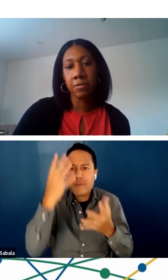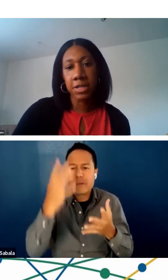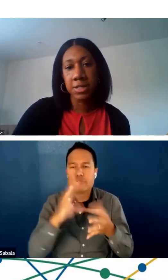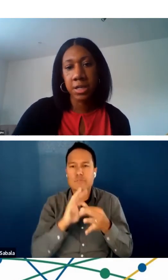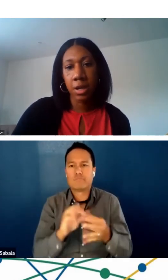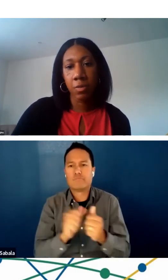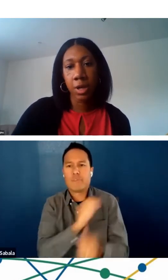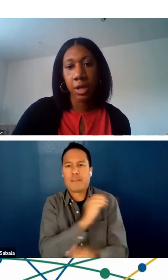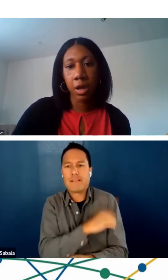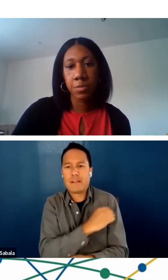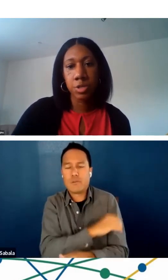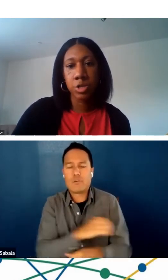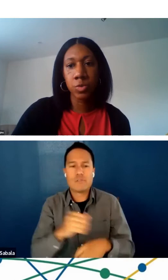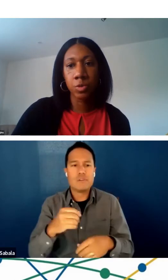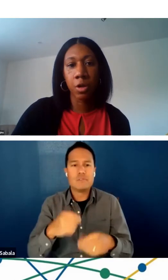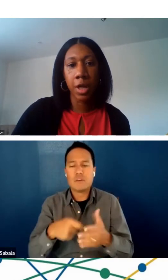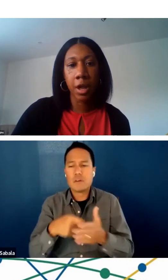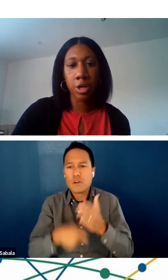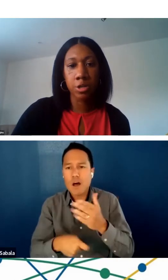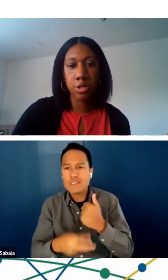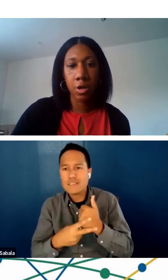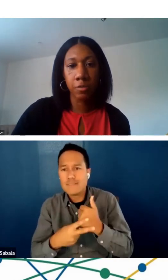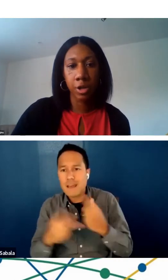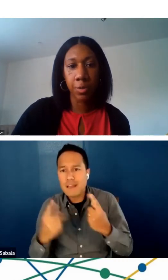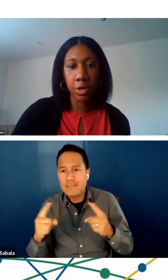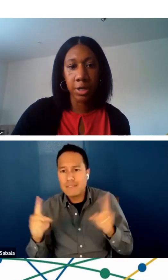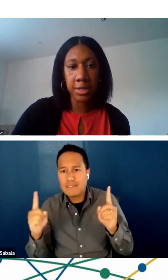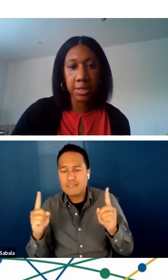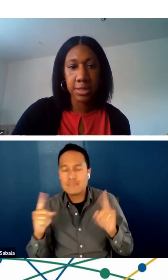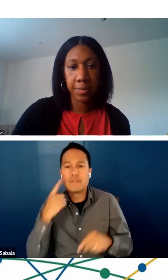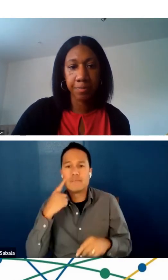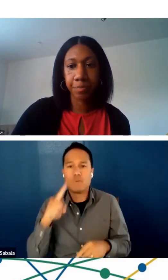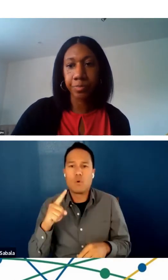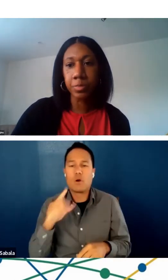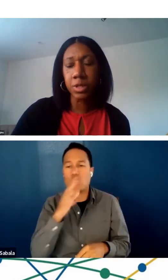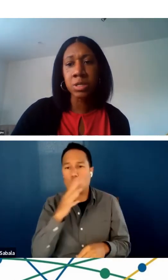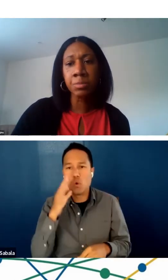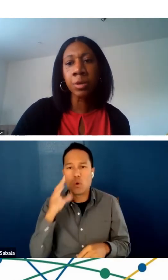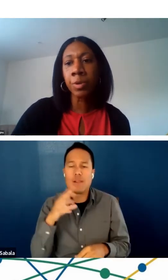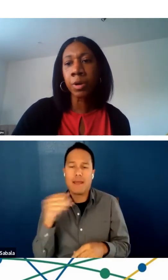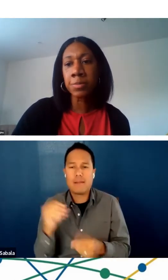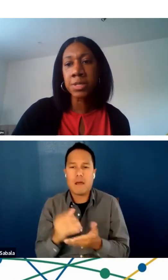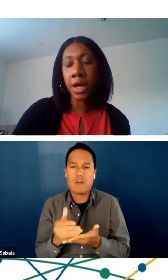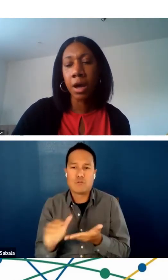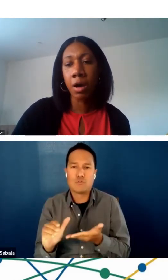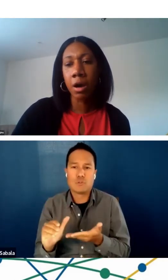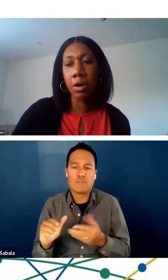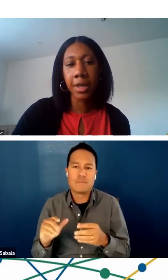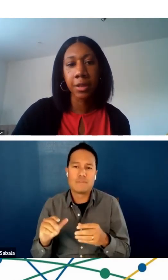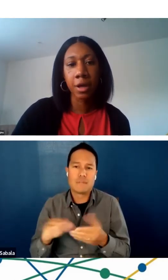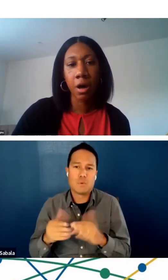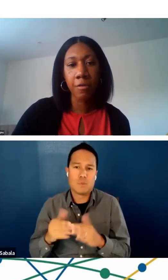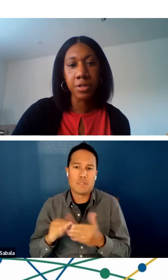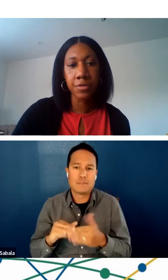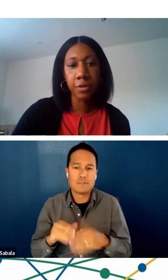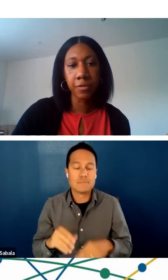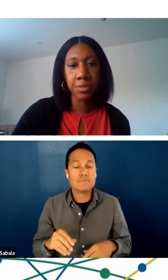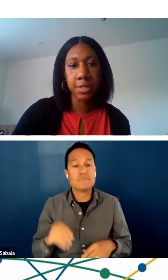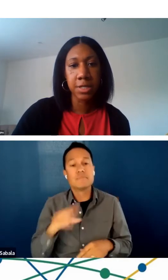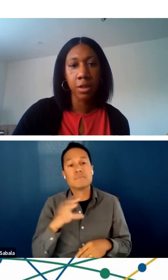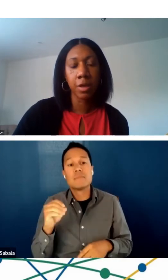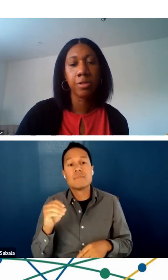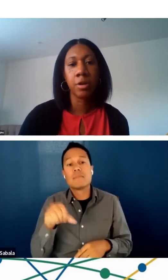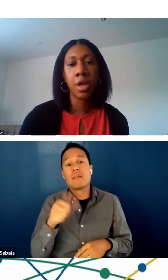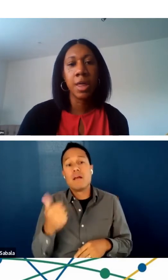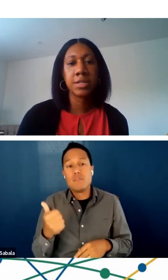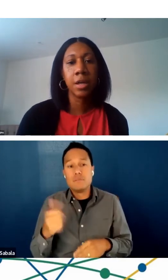cost-effectiveness when it comes to rural and underserved communities. Some other programs that are within the Office for